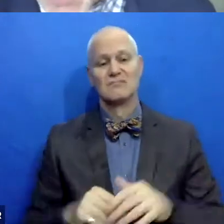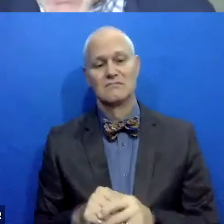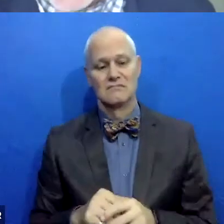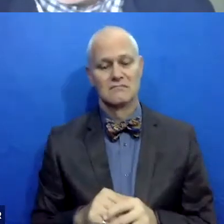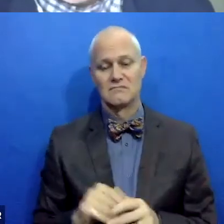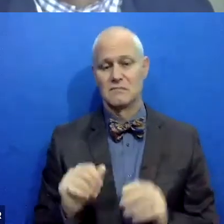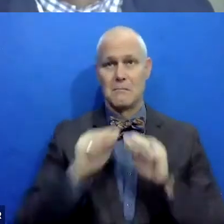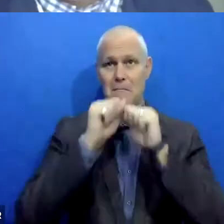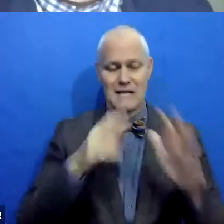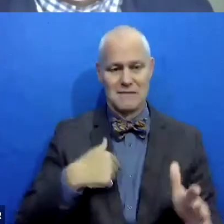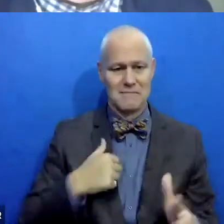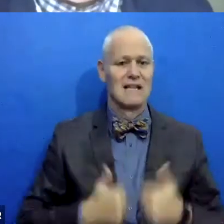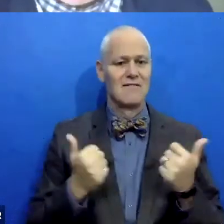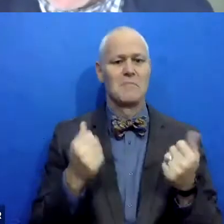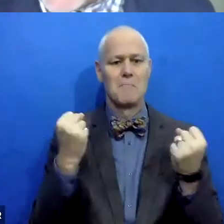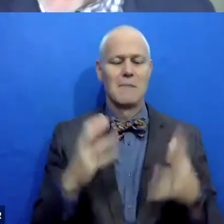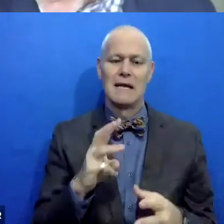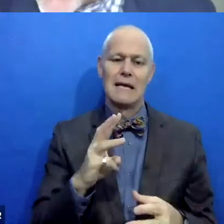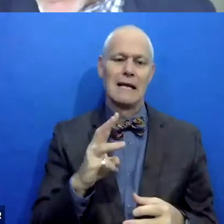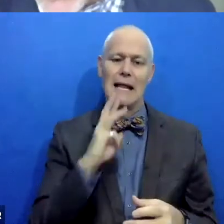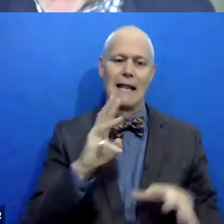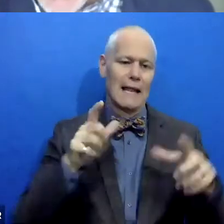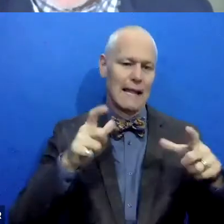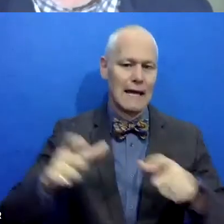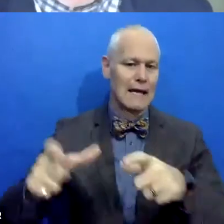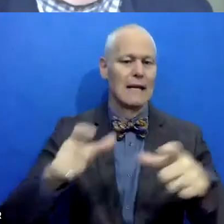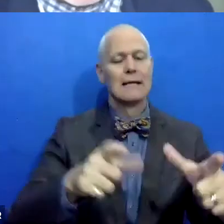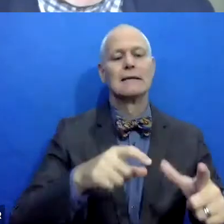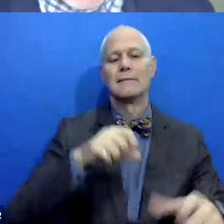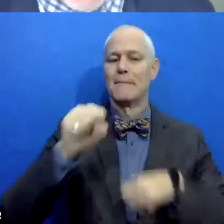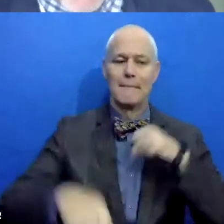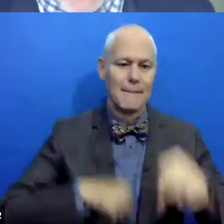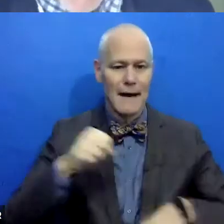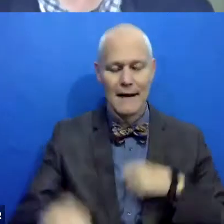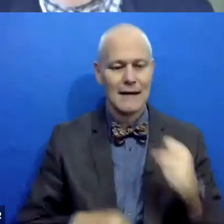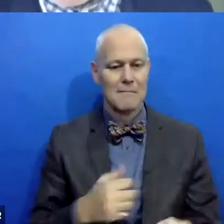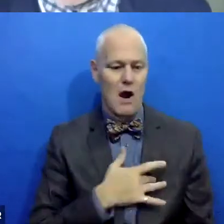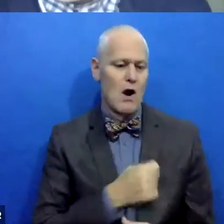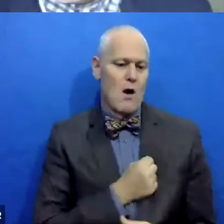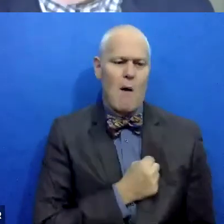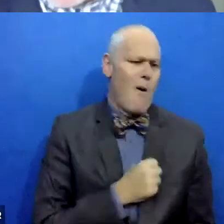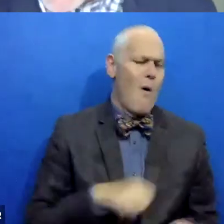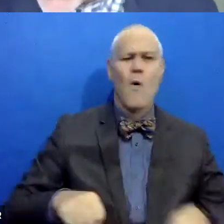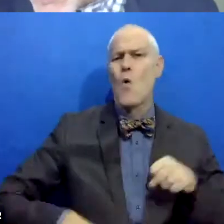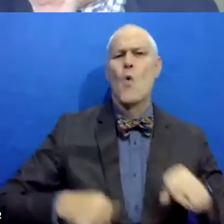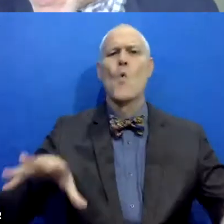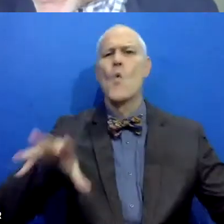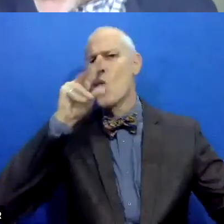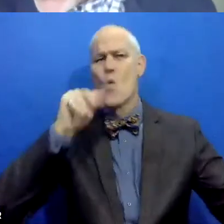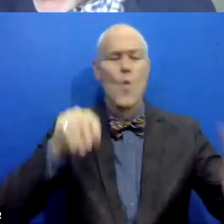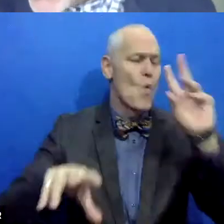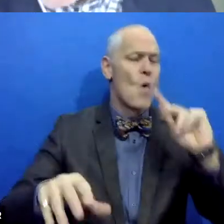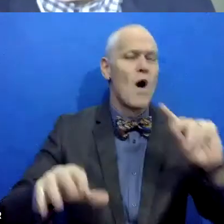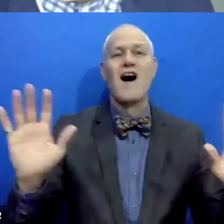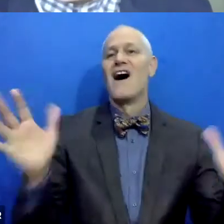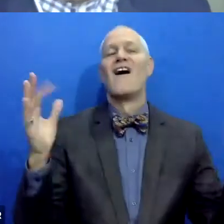place with a lot of lakes and a lot of really good mountain biking trails, so I get out, and I get my heart rate up, and I breathe in fresh air, and